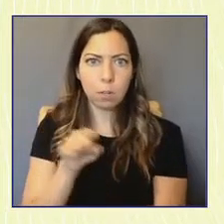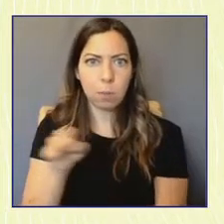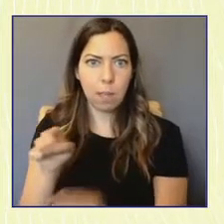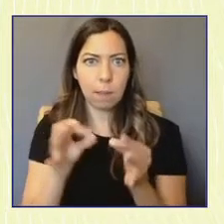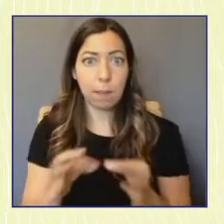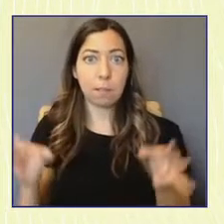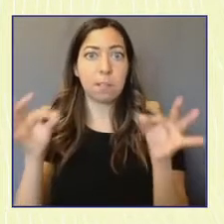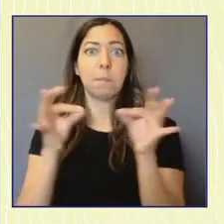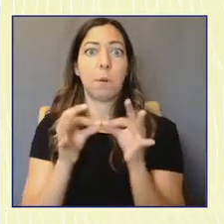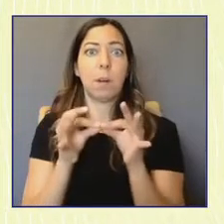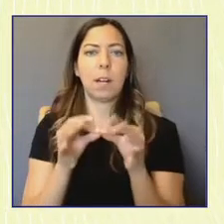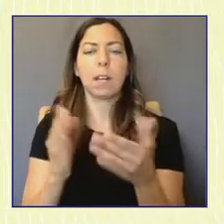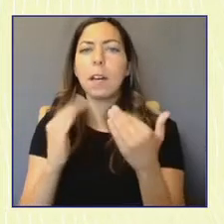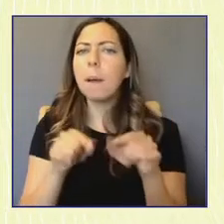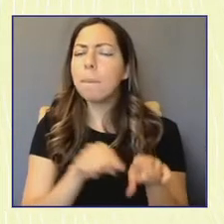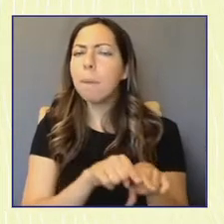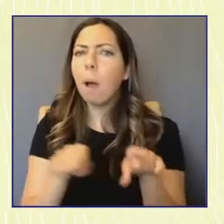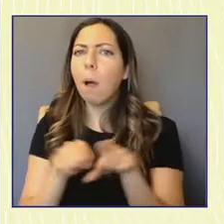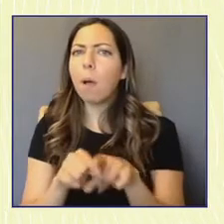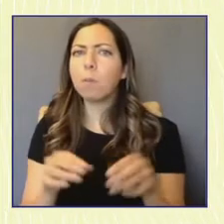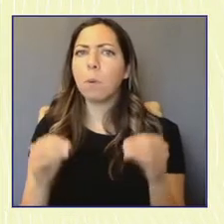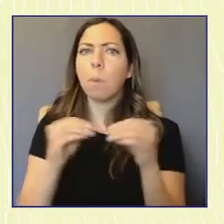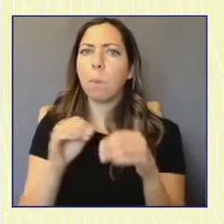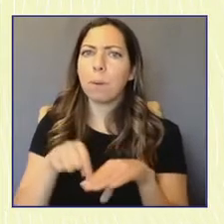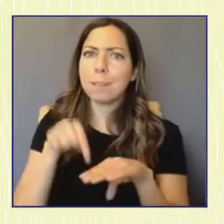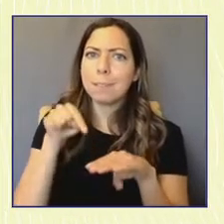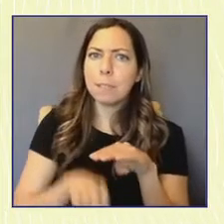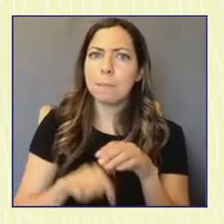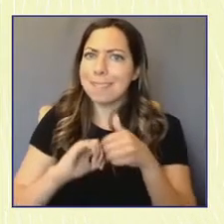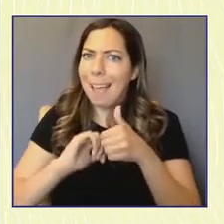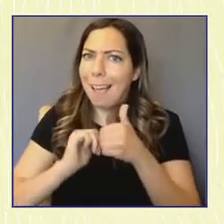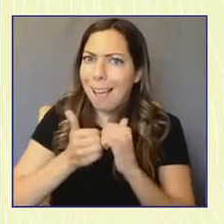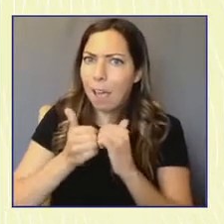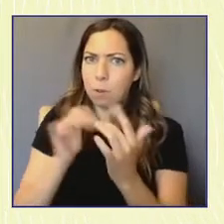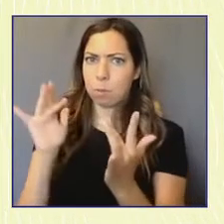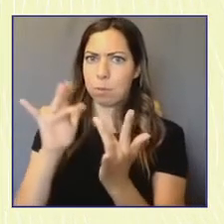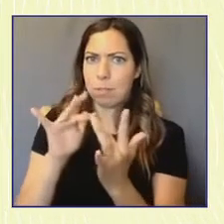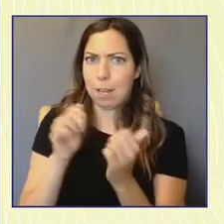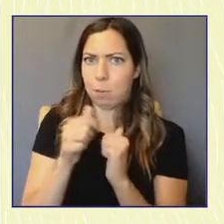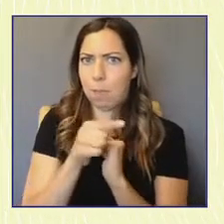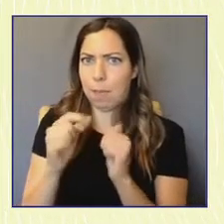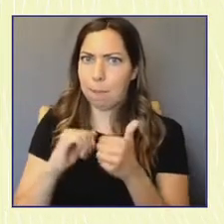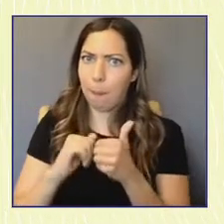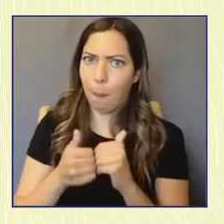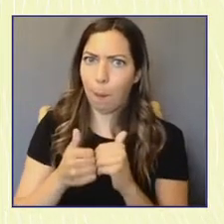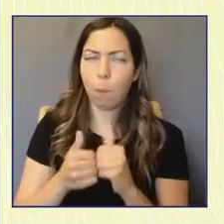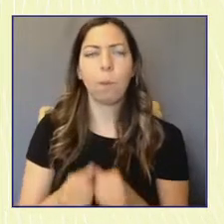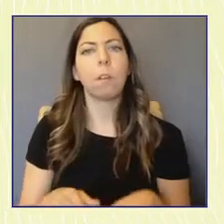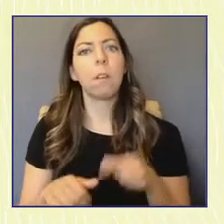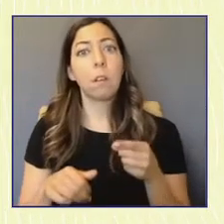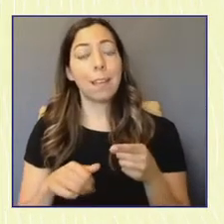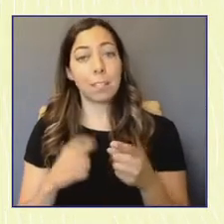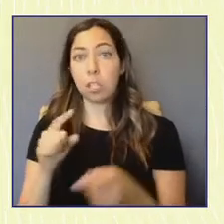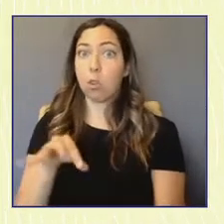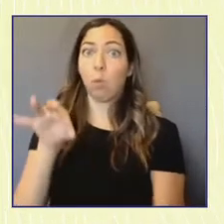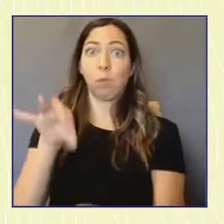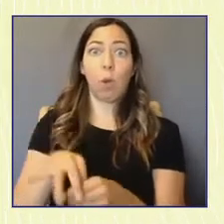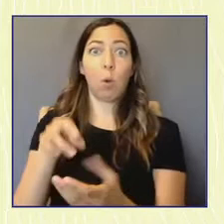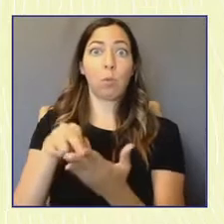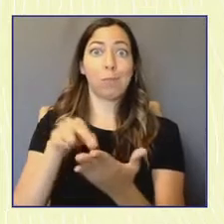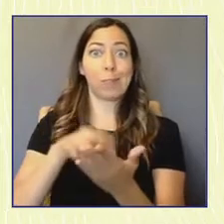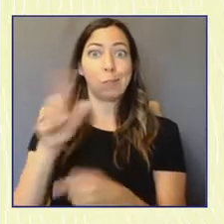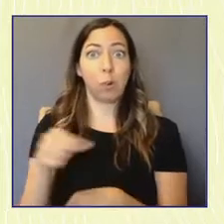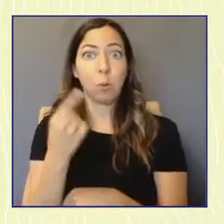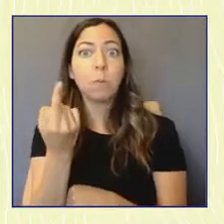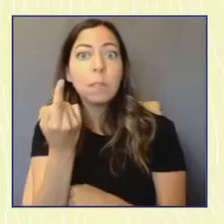deeper approach in how we think about reaching out to young people. Is it just to get them to register and to vote? Or is it much more